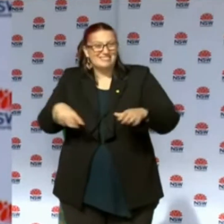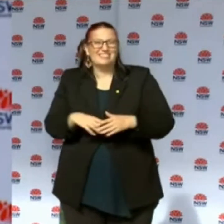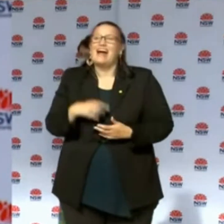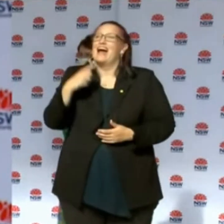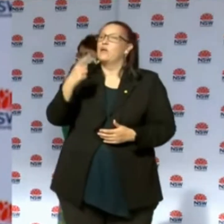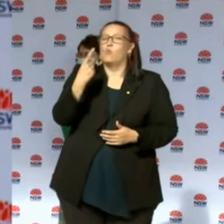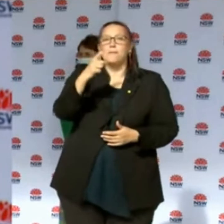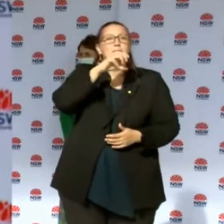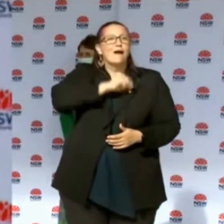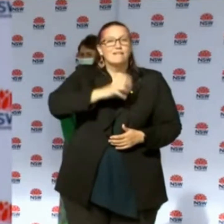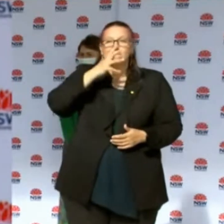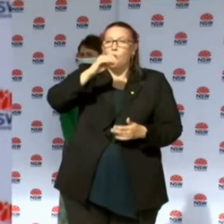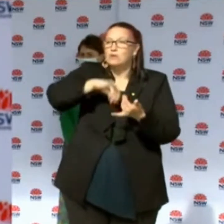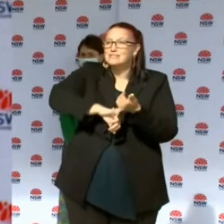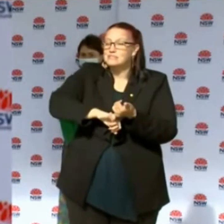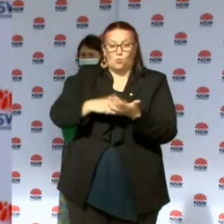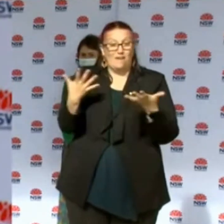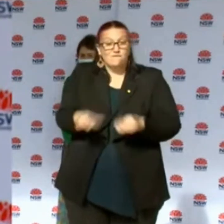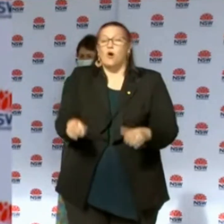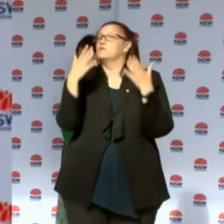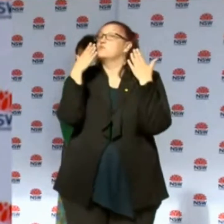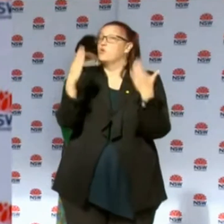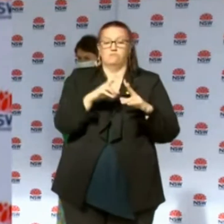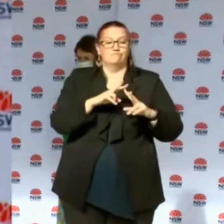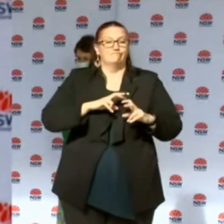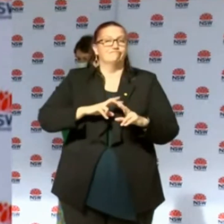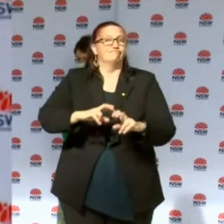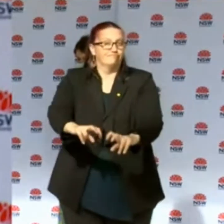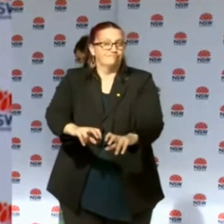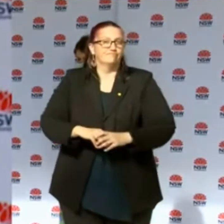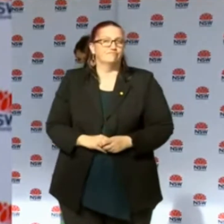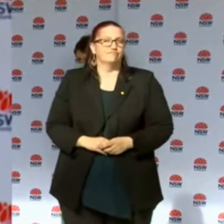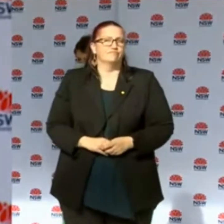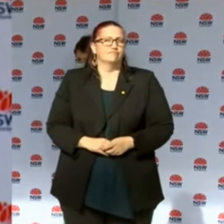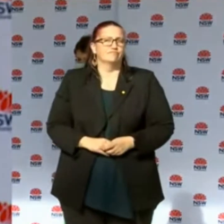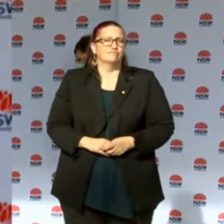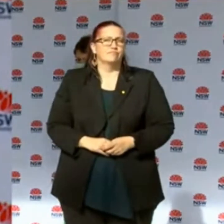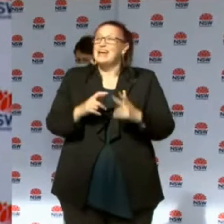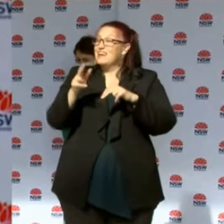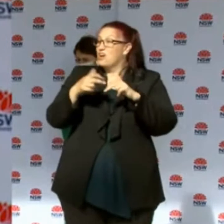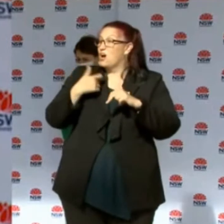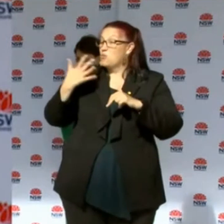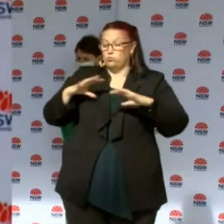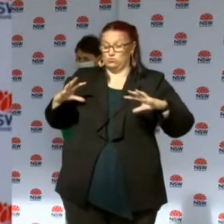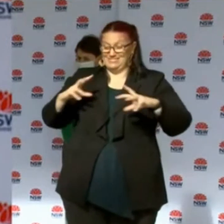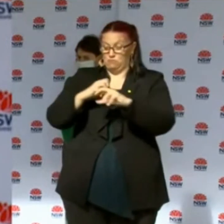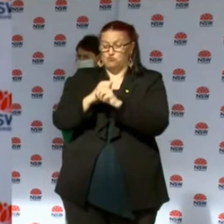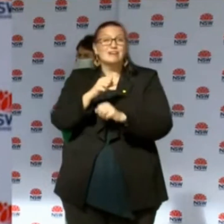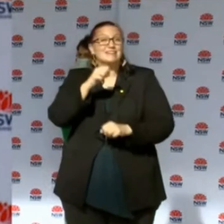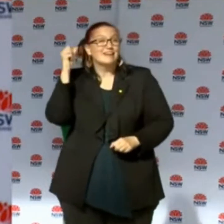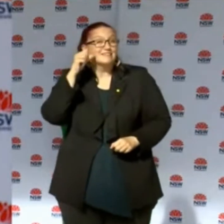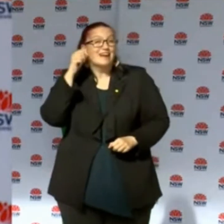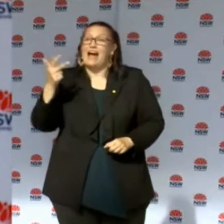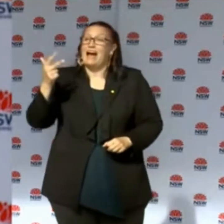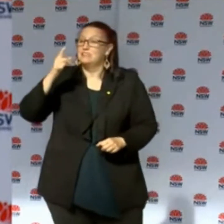in his 40s and investigations are continuing. So if I summarise yesterday's 18 cases, all